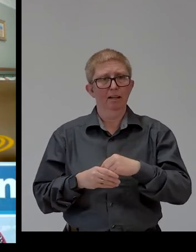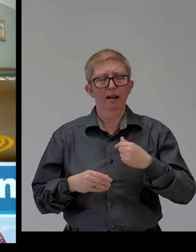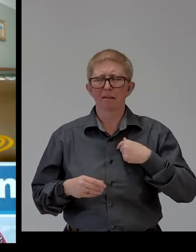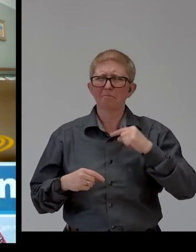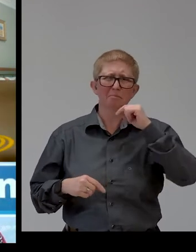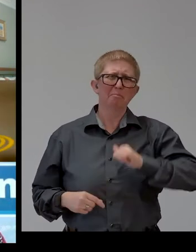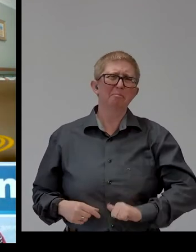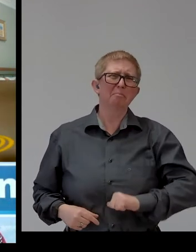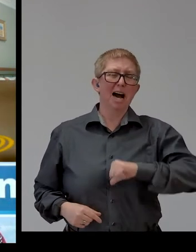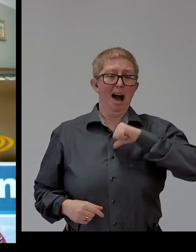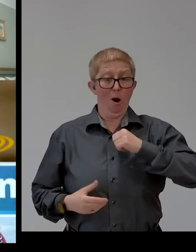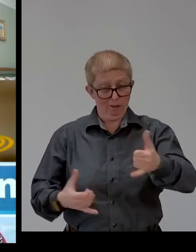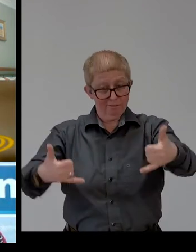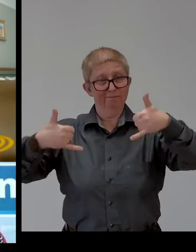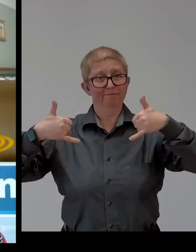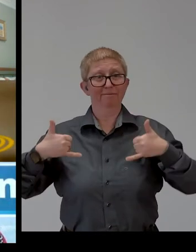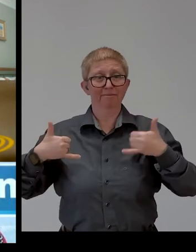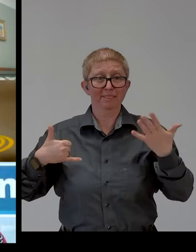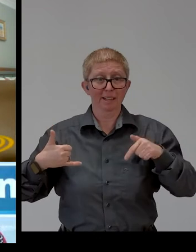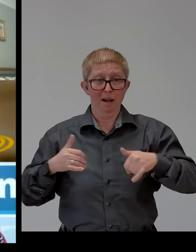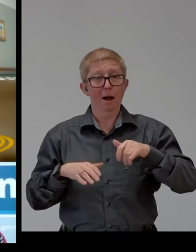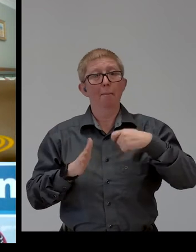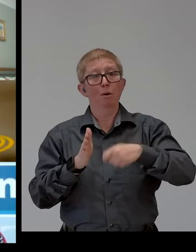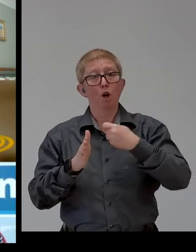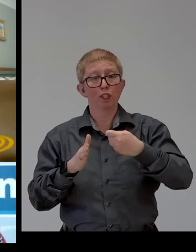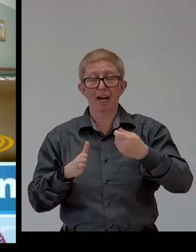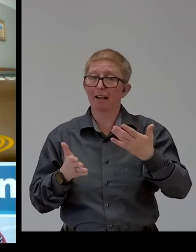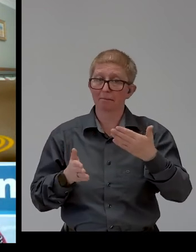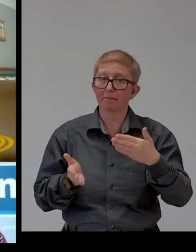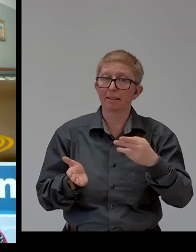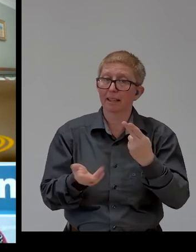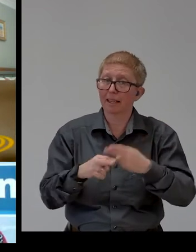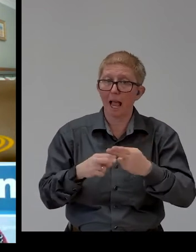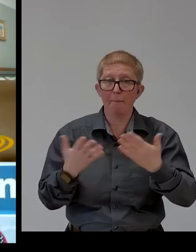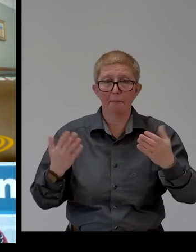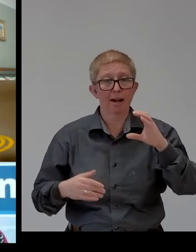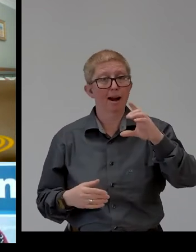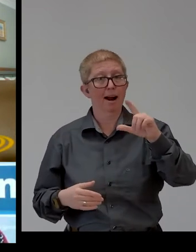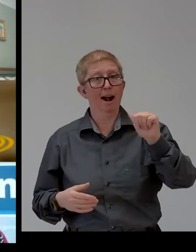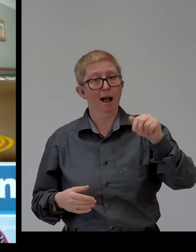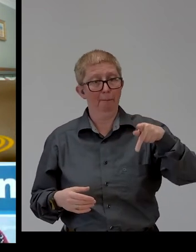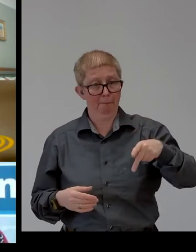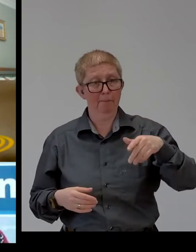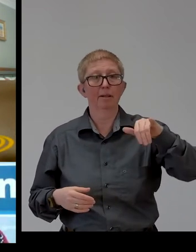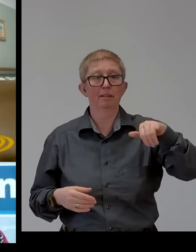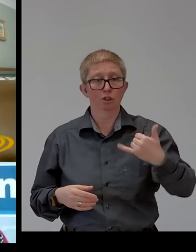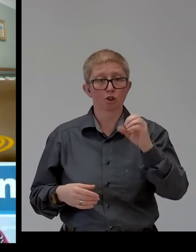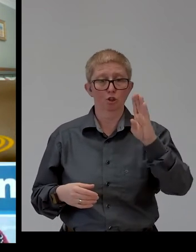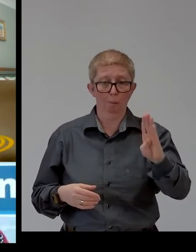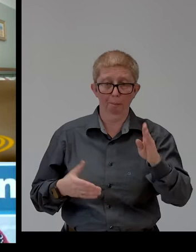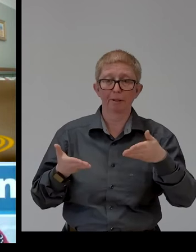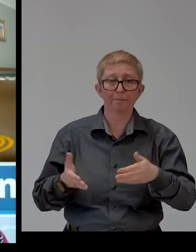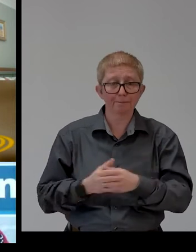our project Clubjob. And I'd like to thank Zero Project and everybody involved. In cooperation